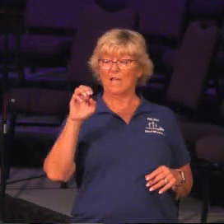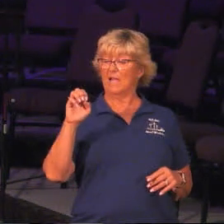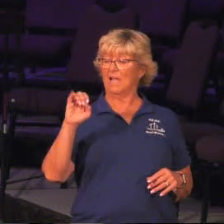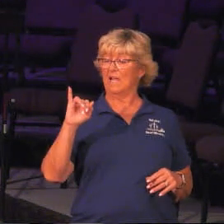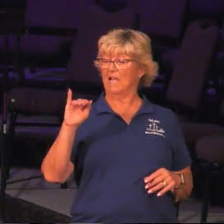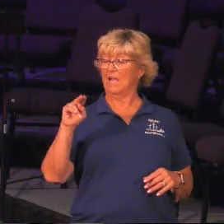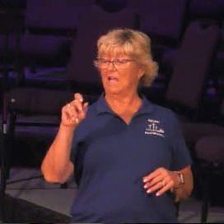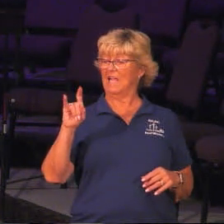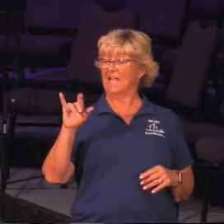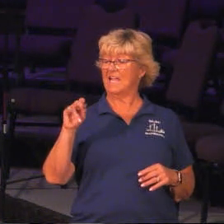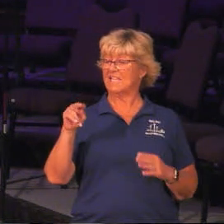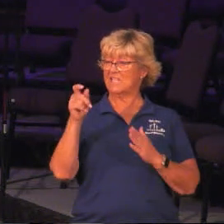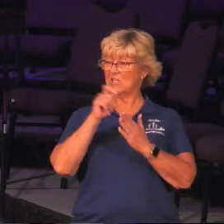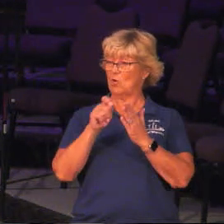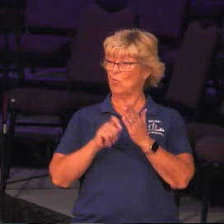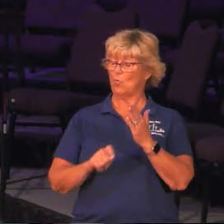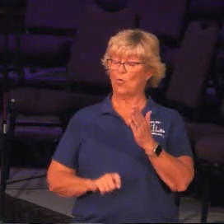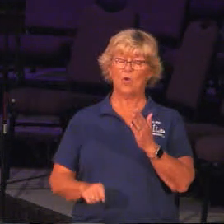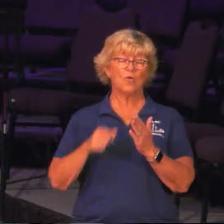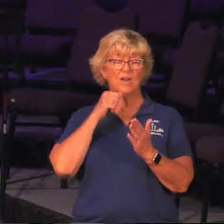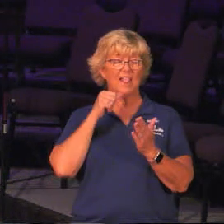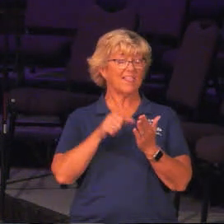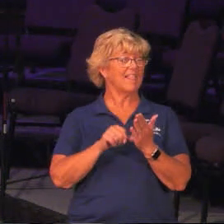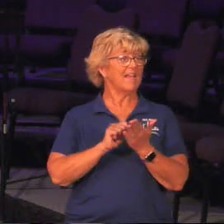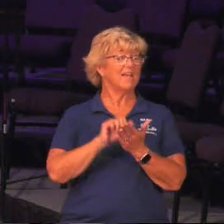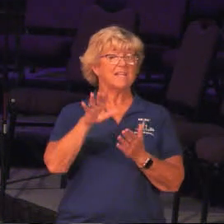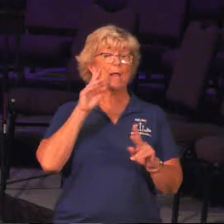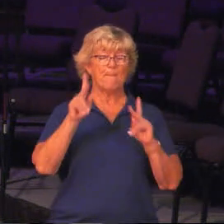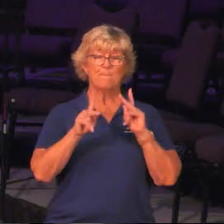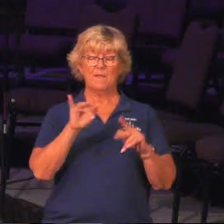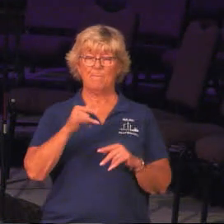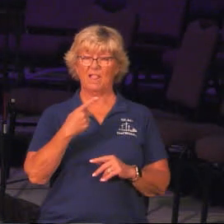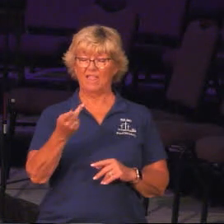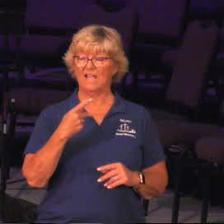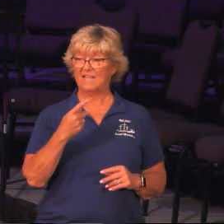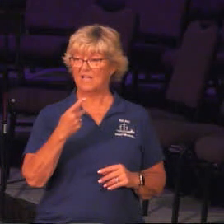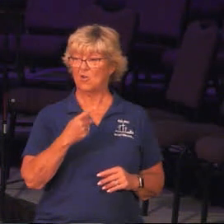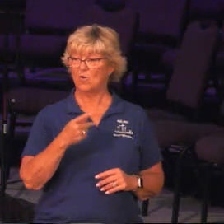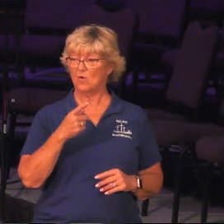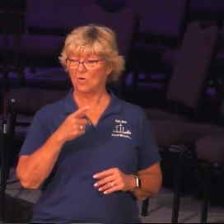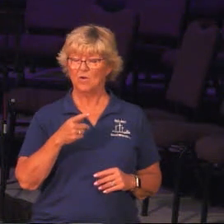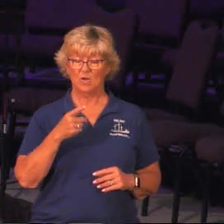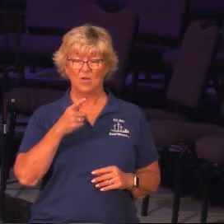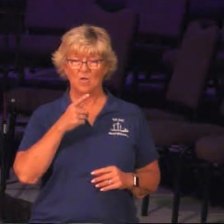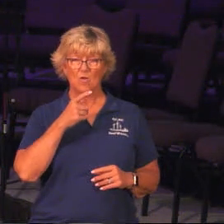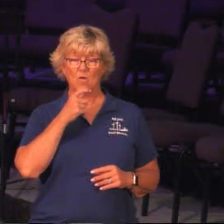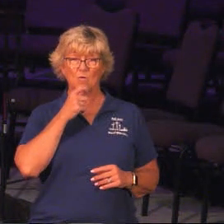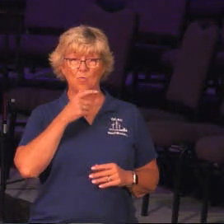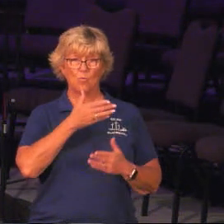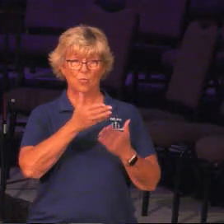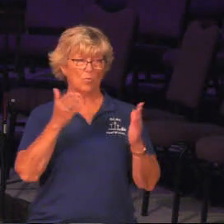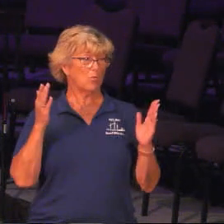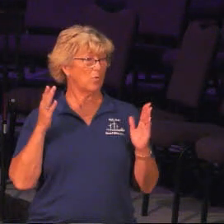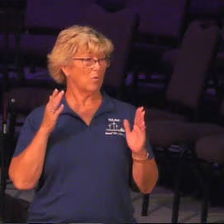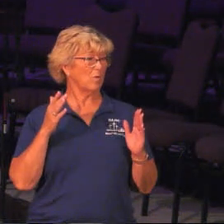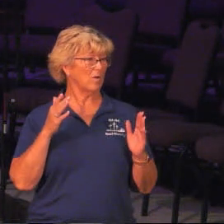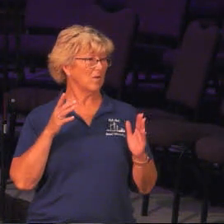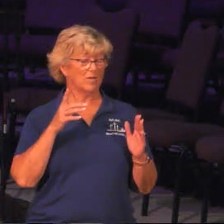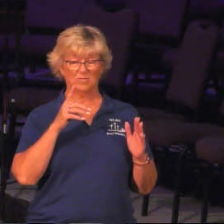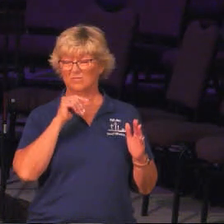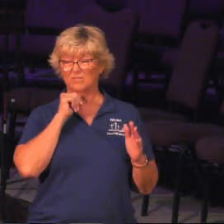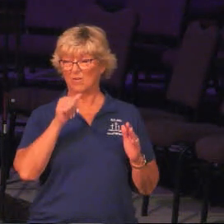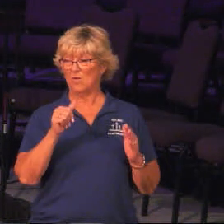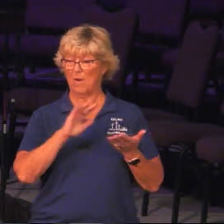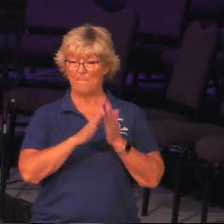letter he wrote to his friend Otto Juliusberger. And it says, people like you and I, though mortal, of course, like everyone else, do not